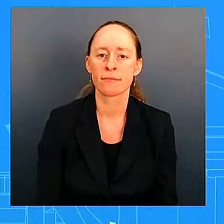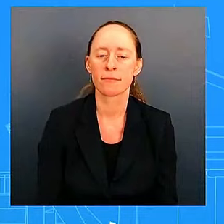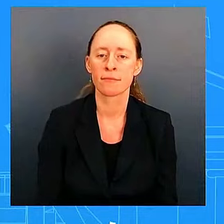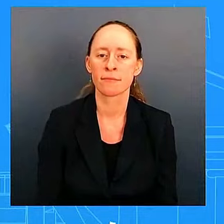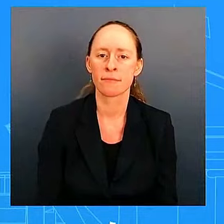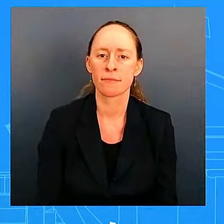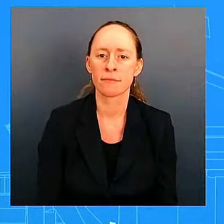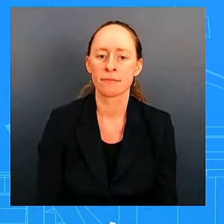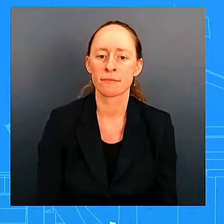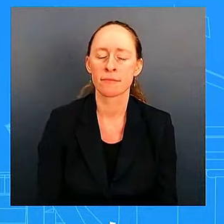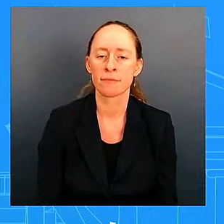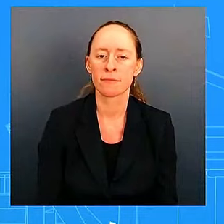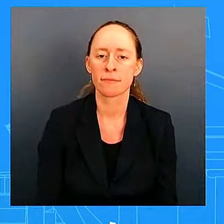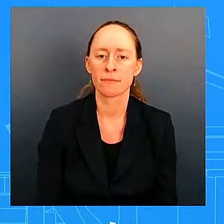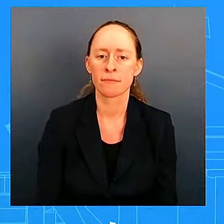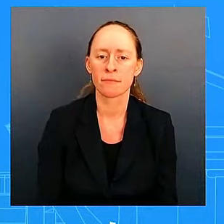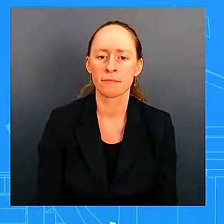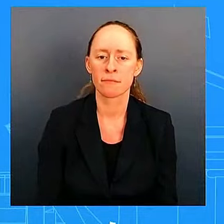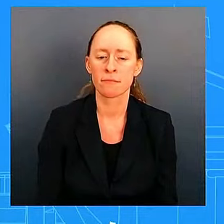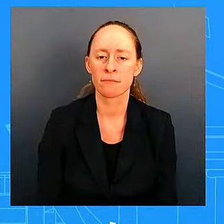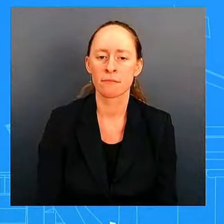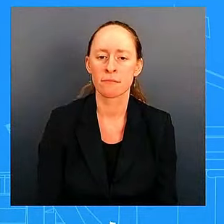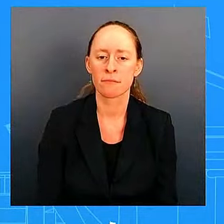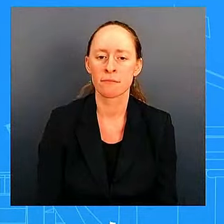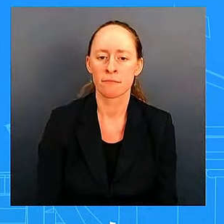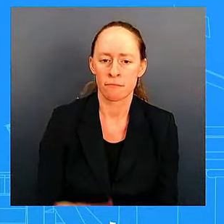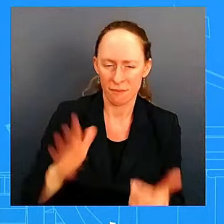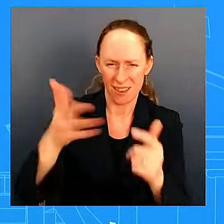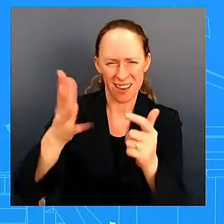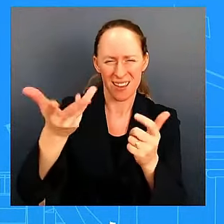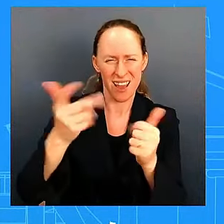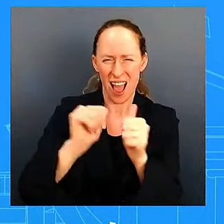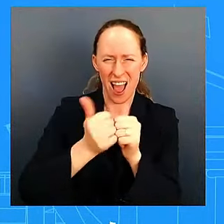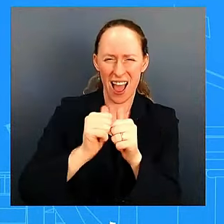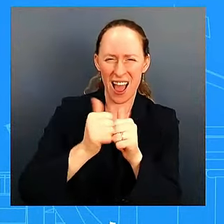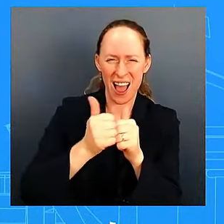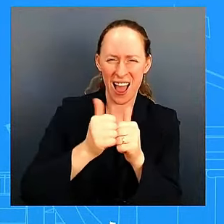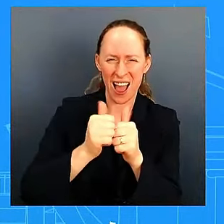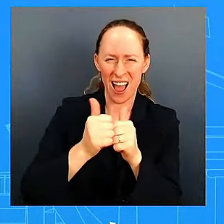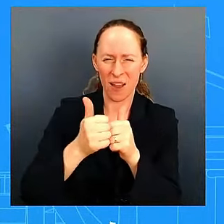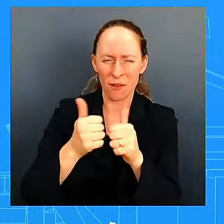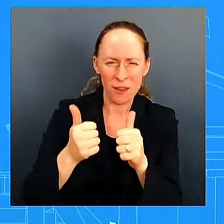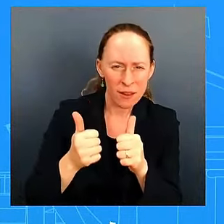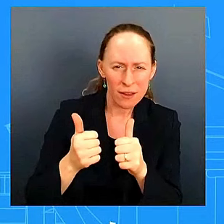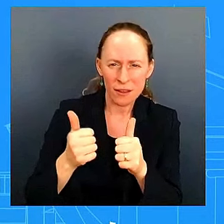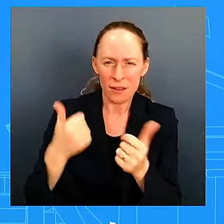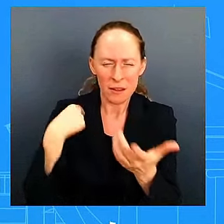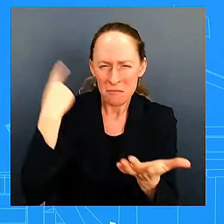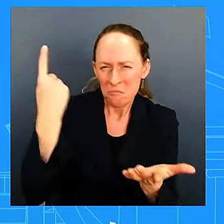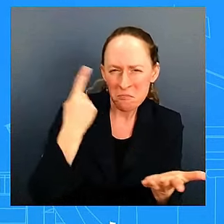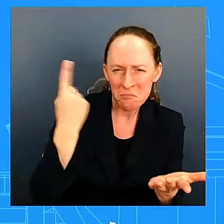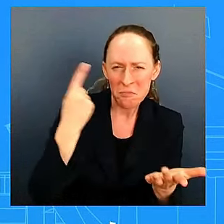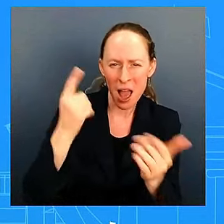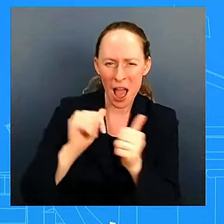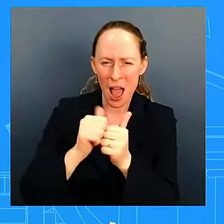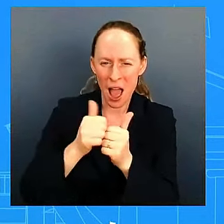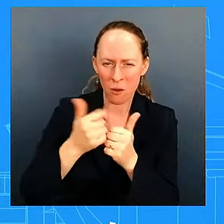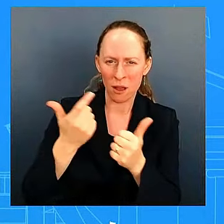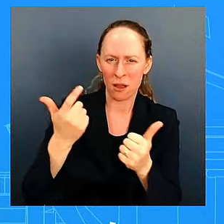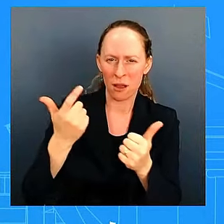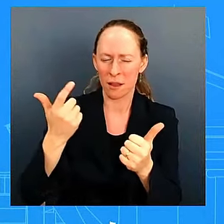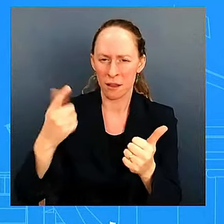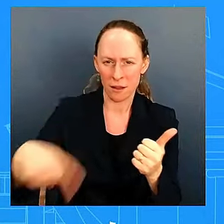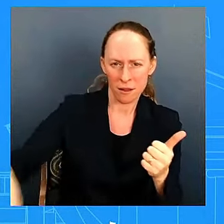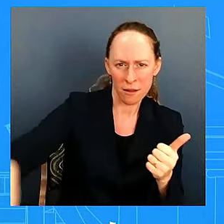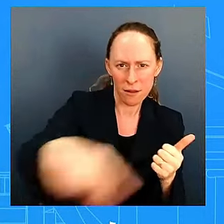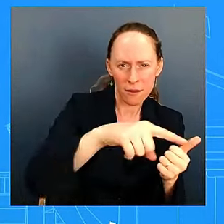vegetables more expensive uh could make it a lot harder for vice president harris to win the election i'm not going to talk about an election from here that's not what